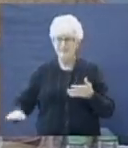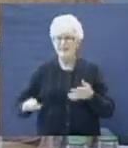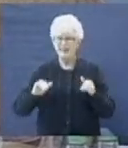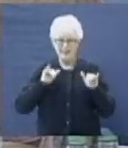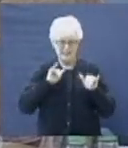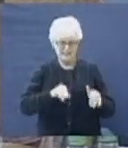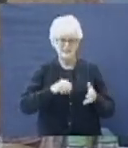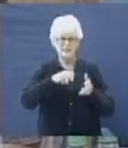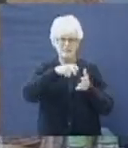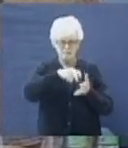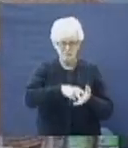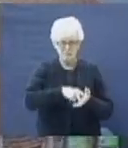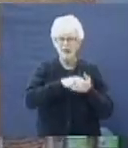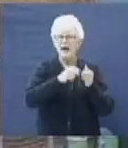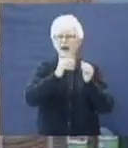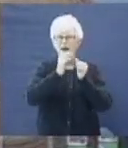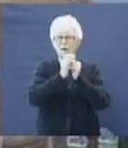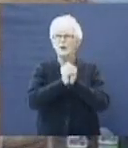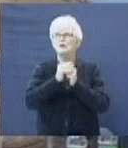He'll still be faithful.